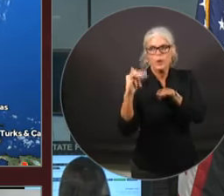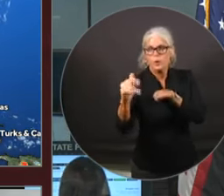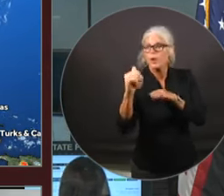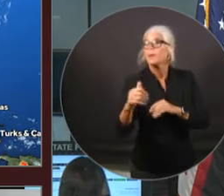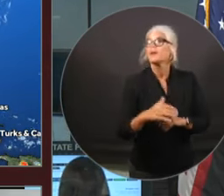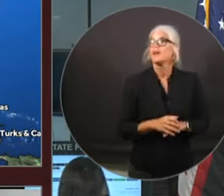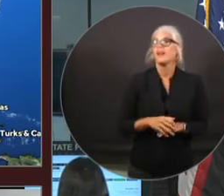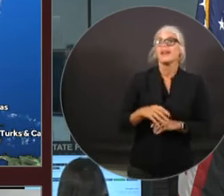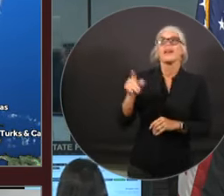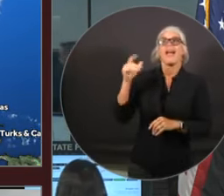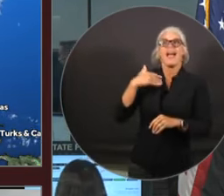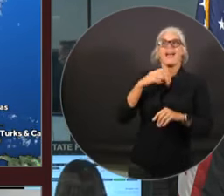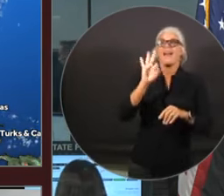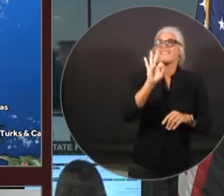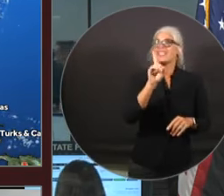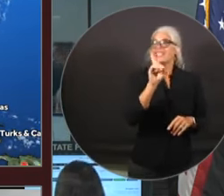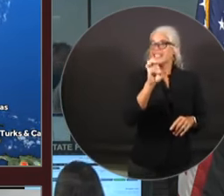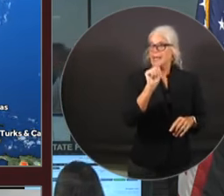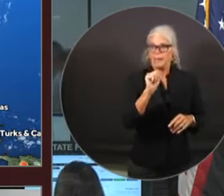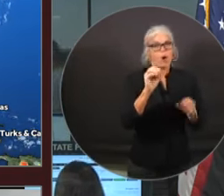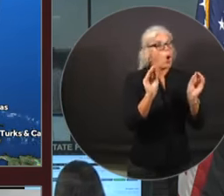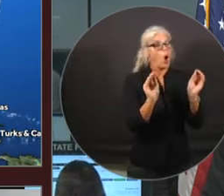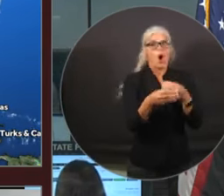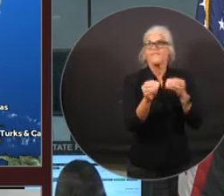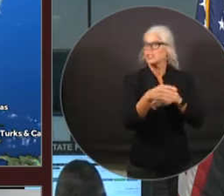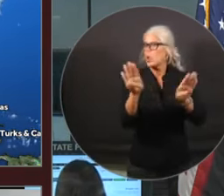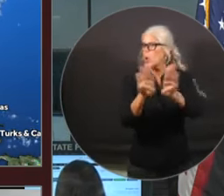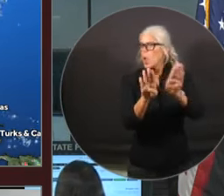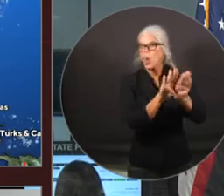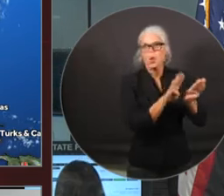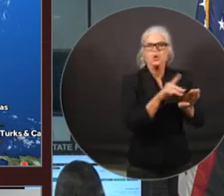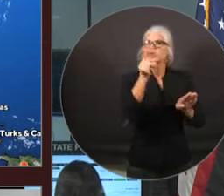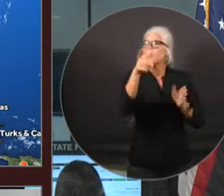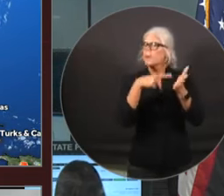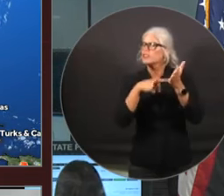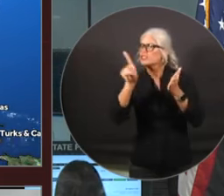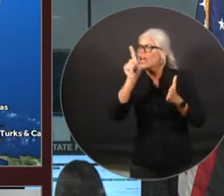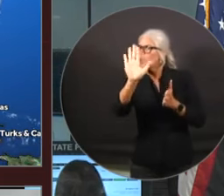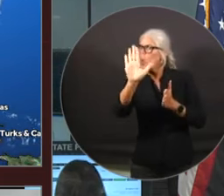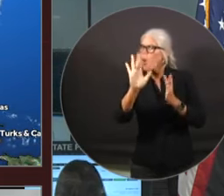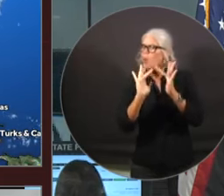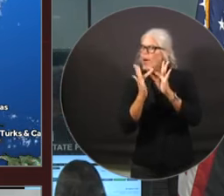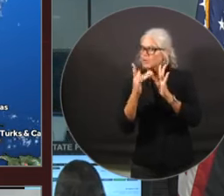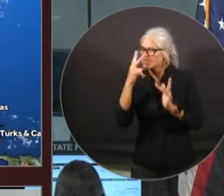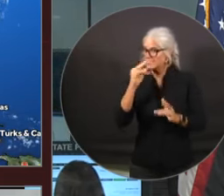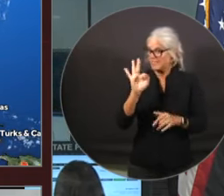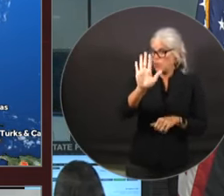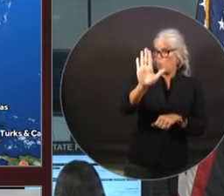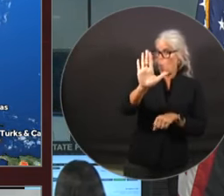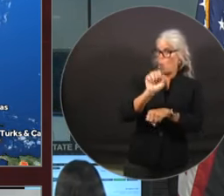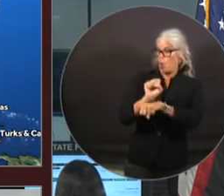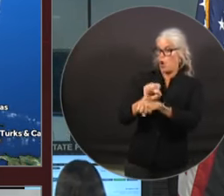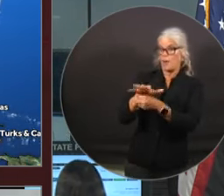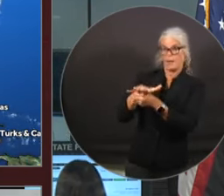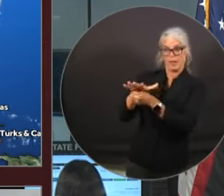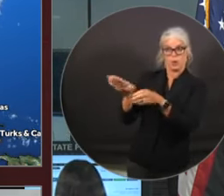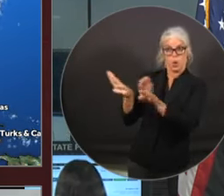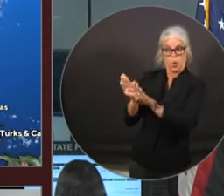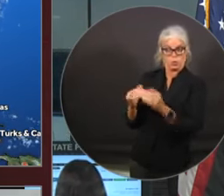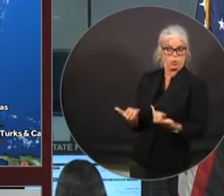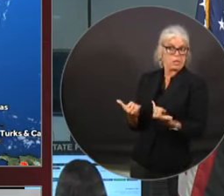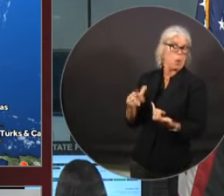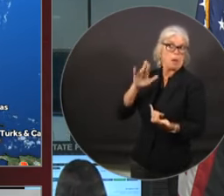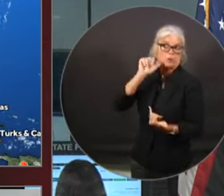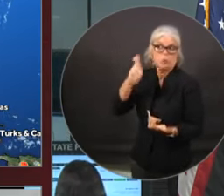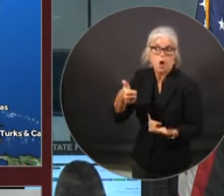closures on their website to see if your place of employment is closed today or tomorrow. Visit dms